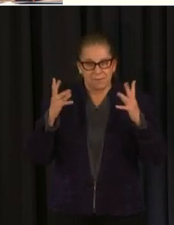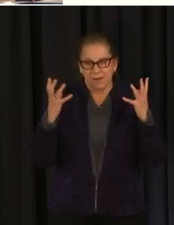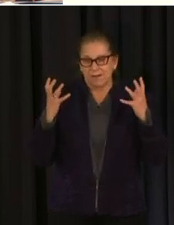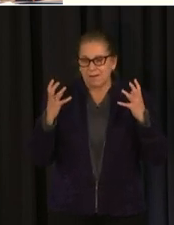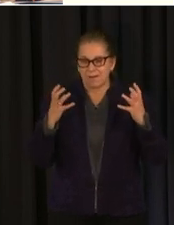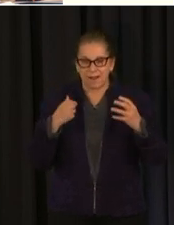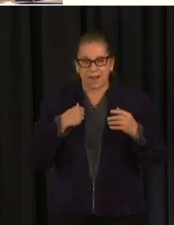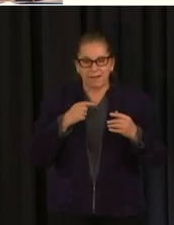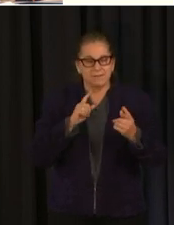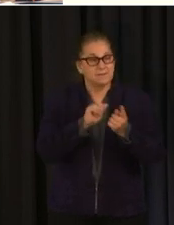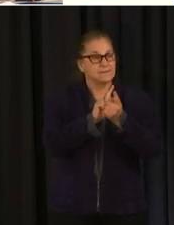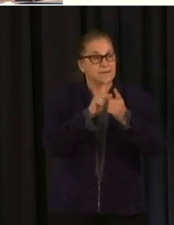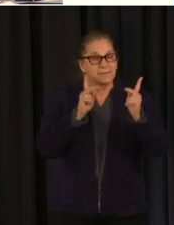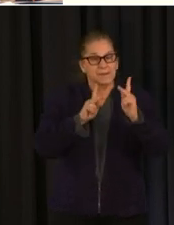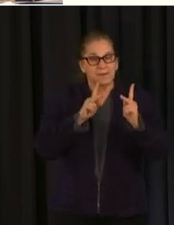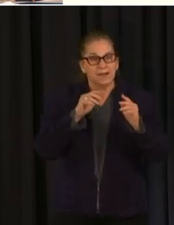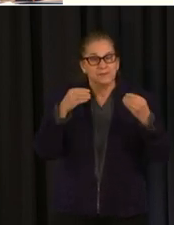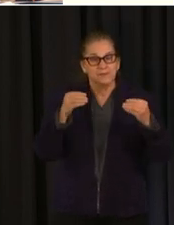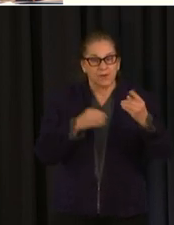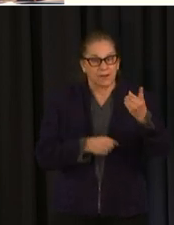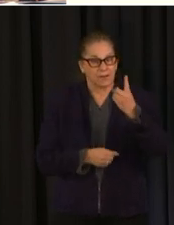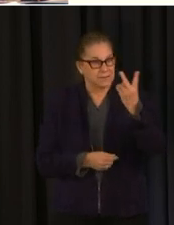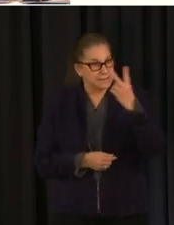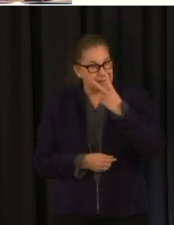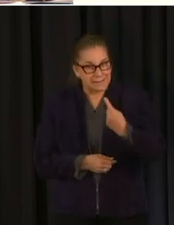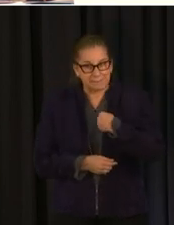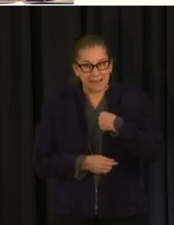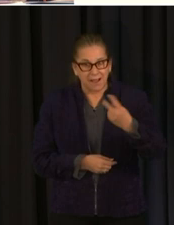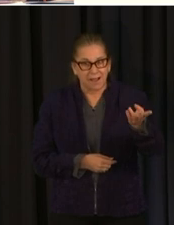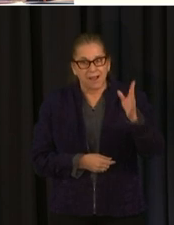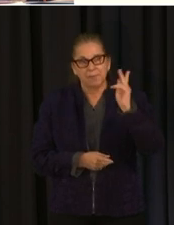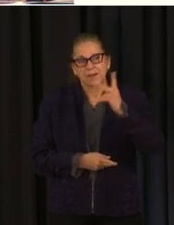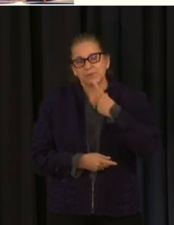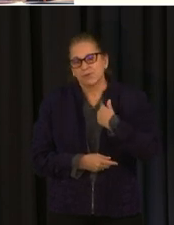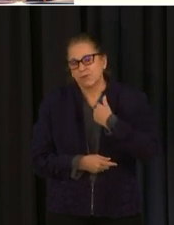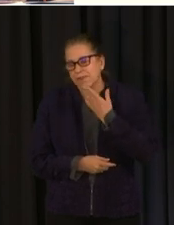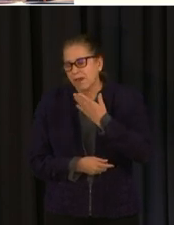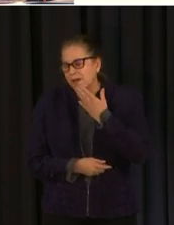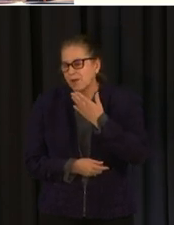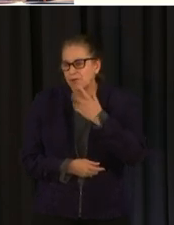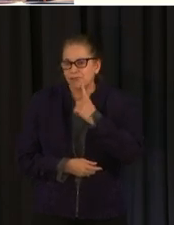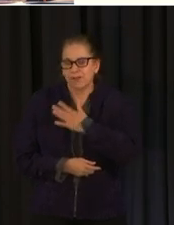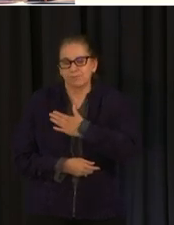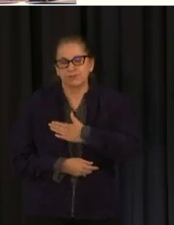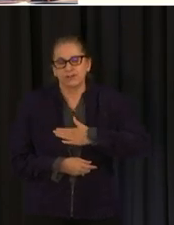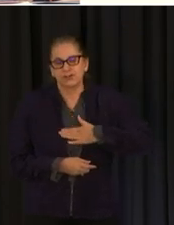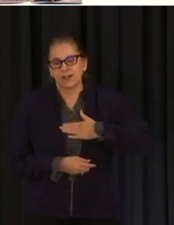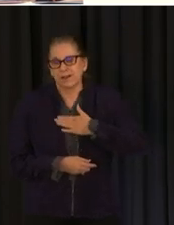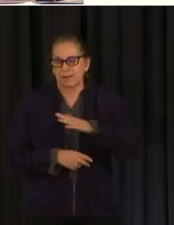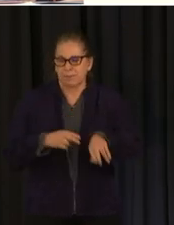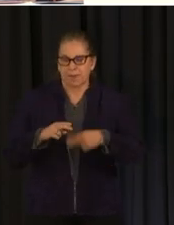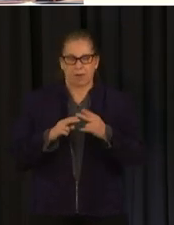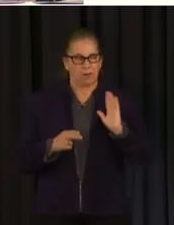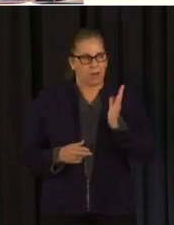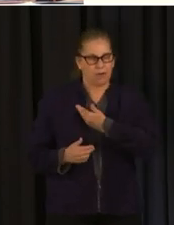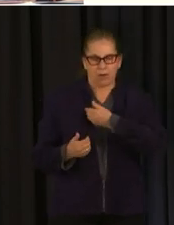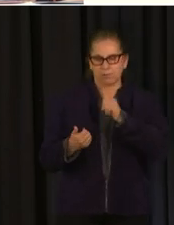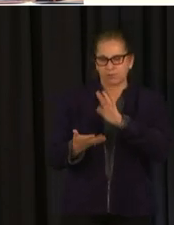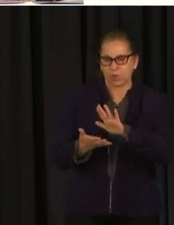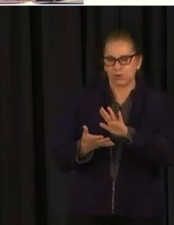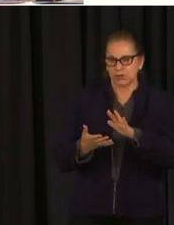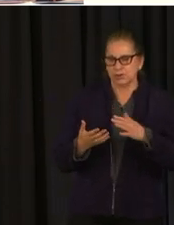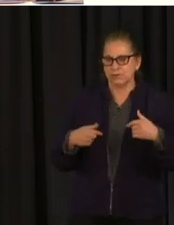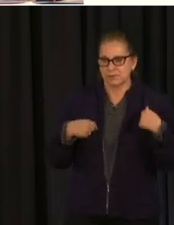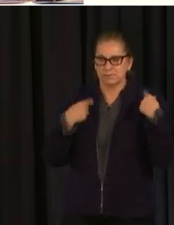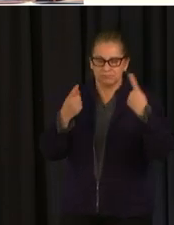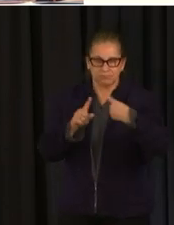someone in the grocery store who recognizes me who are extremely appreciative of the approach that we have taken over the past 16 months